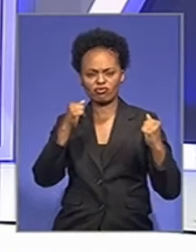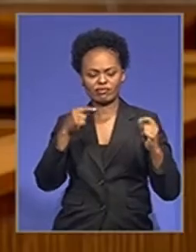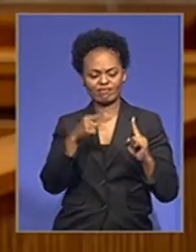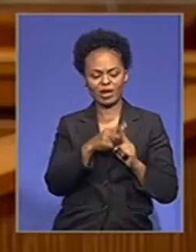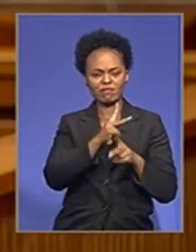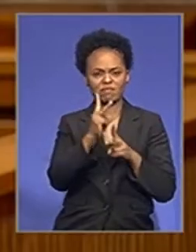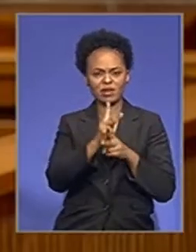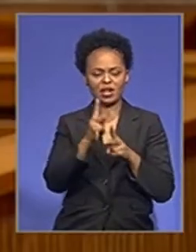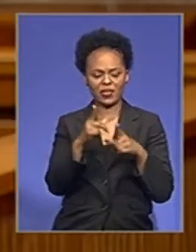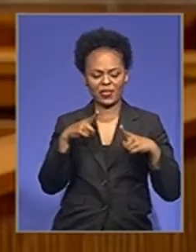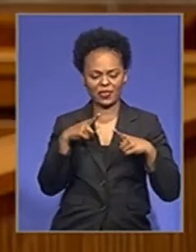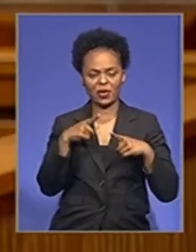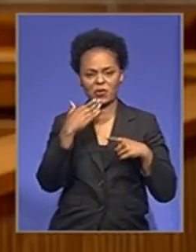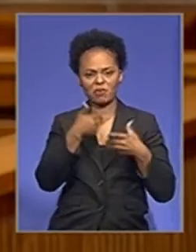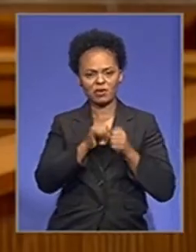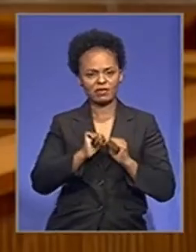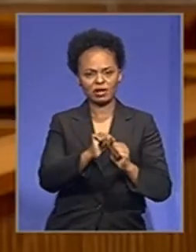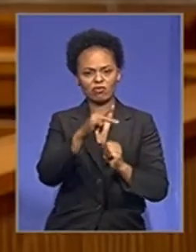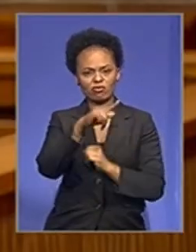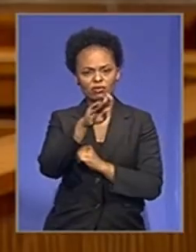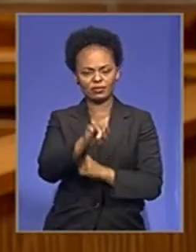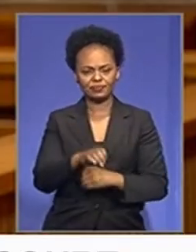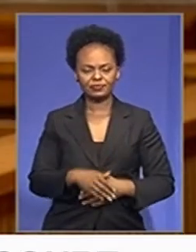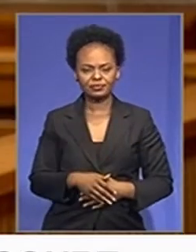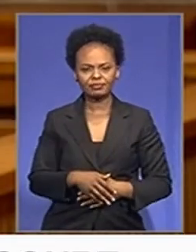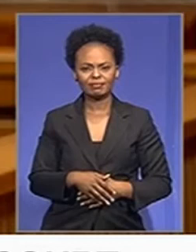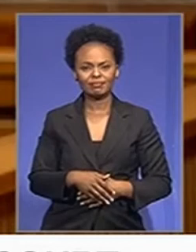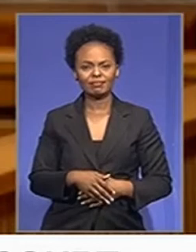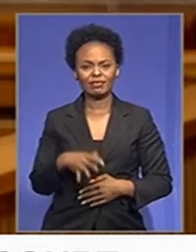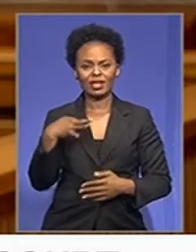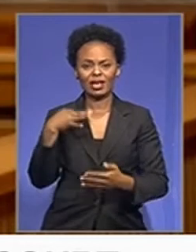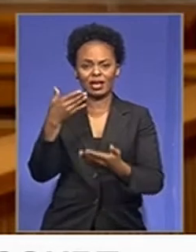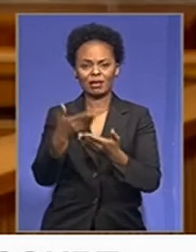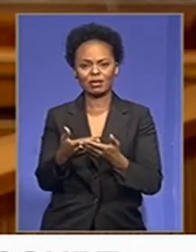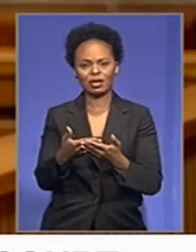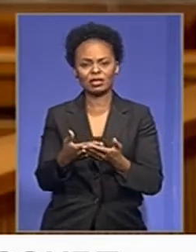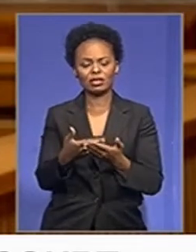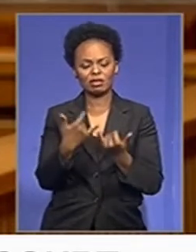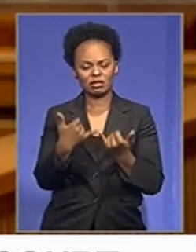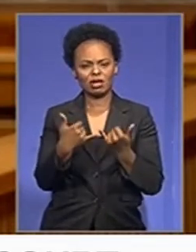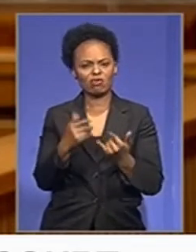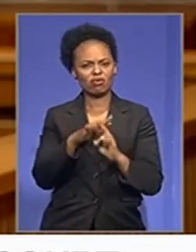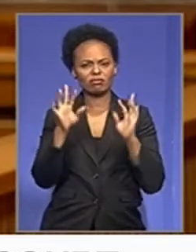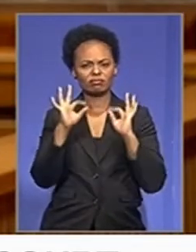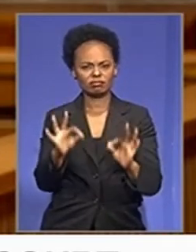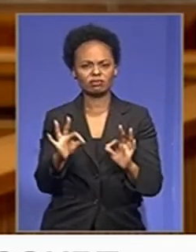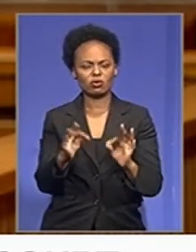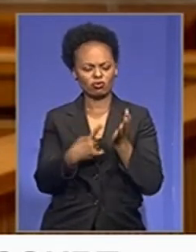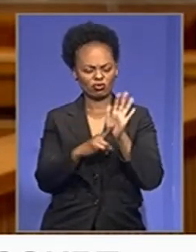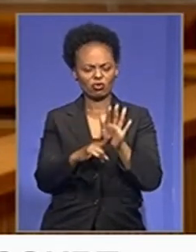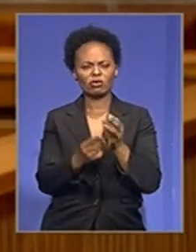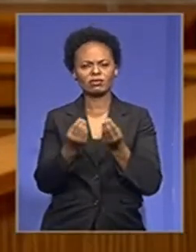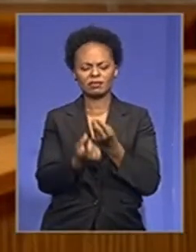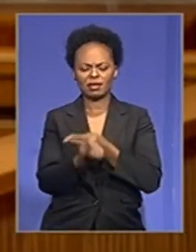The statement of the applicant is not sufficient to show that there are exceptional circumstances